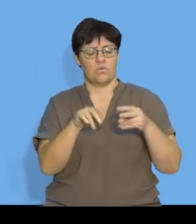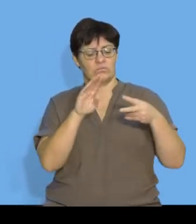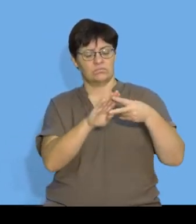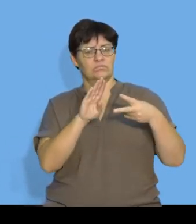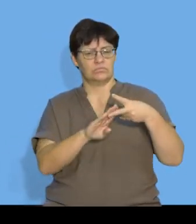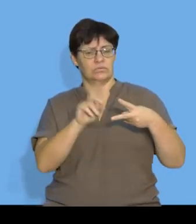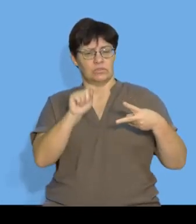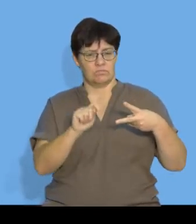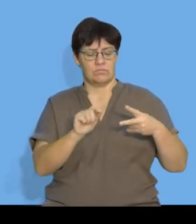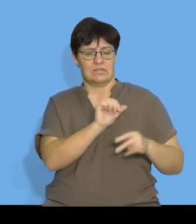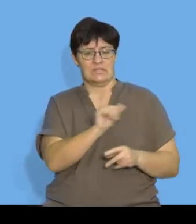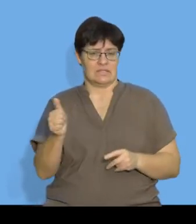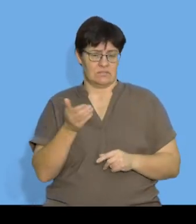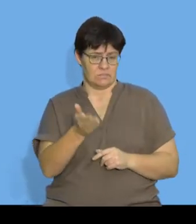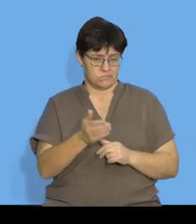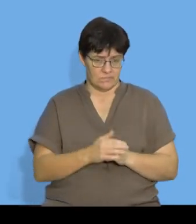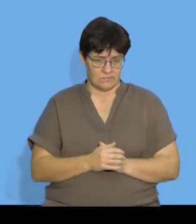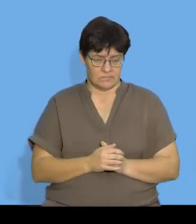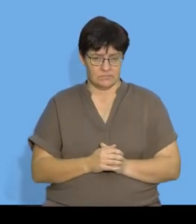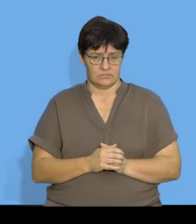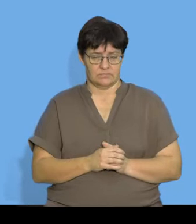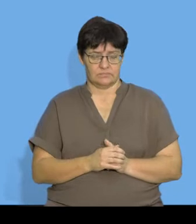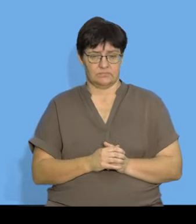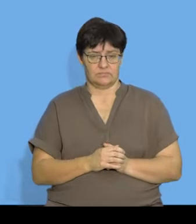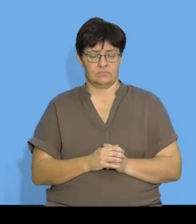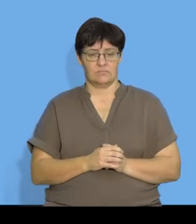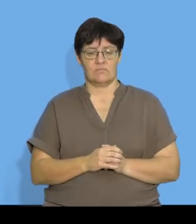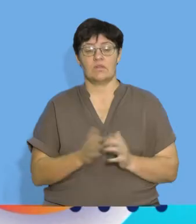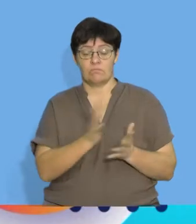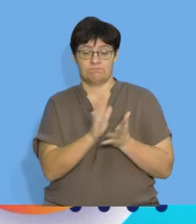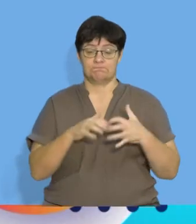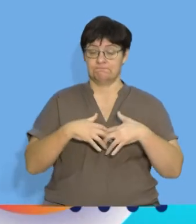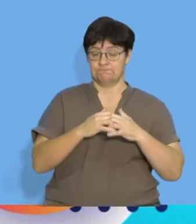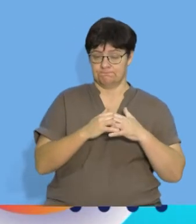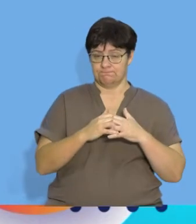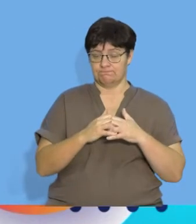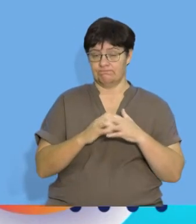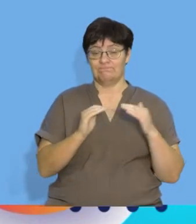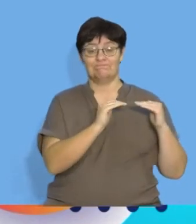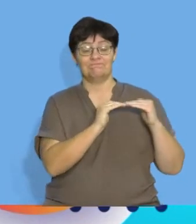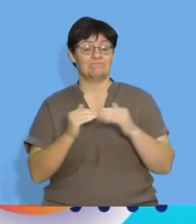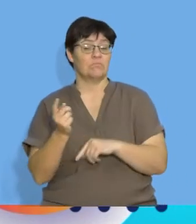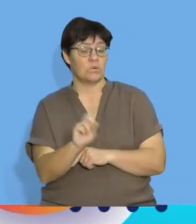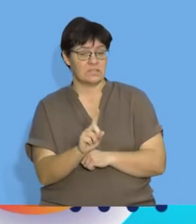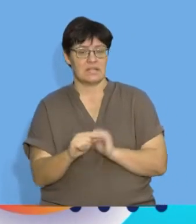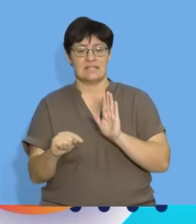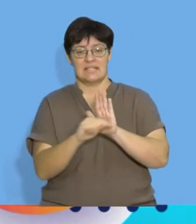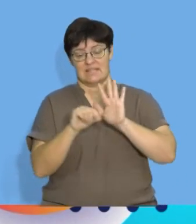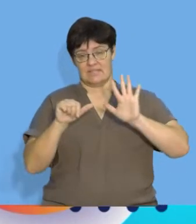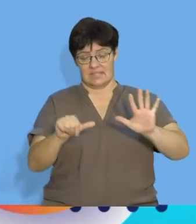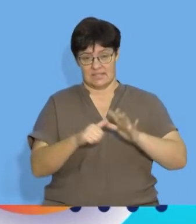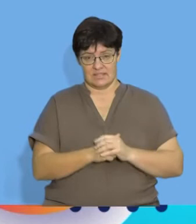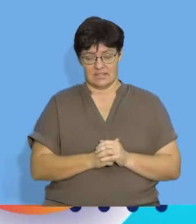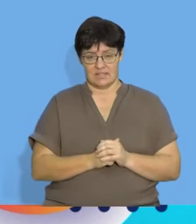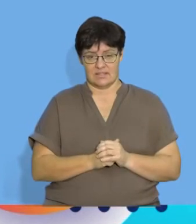terms in the sequence. Great. So, we've established that the common difference is negative 6.